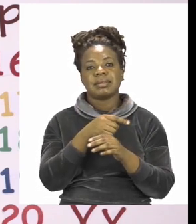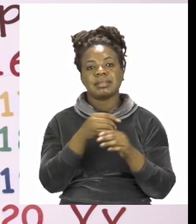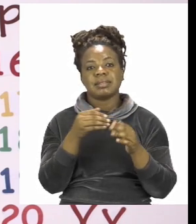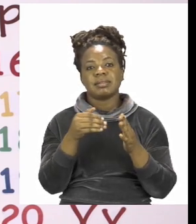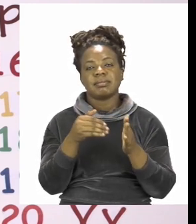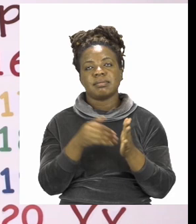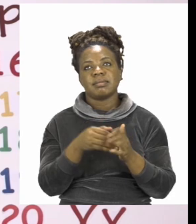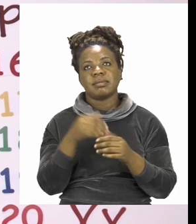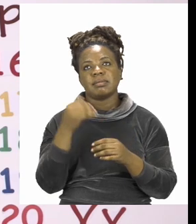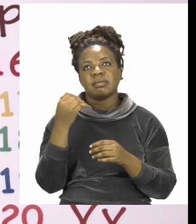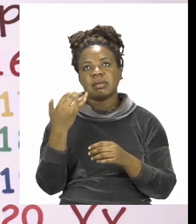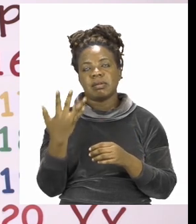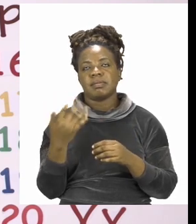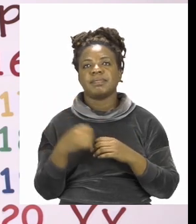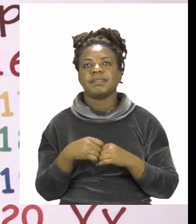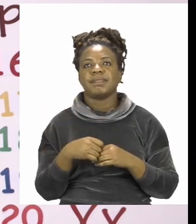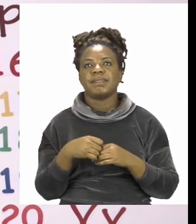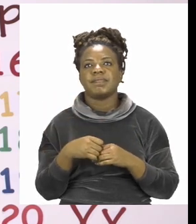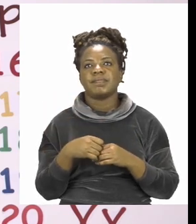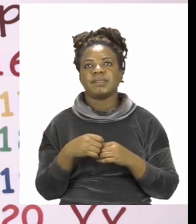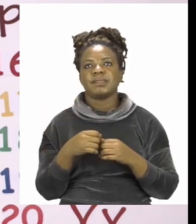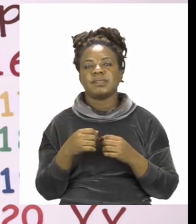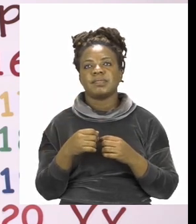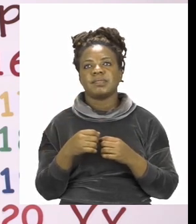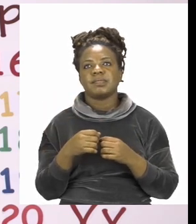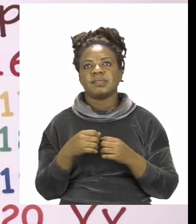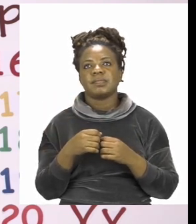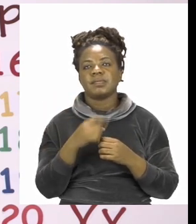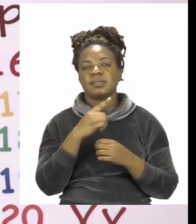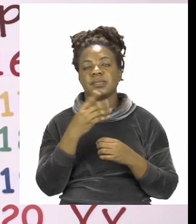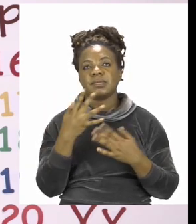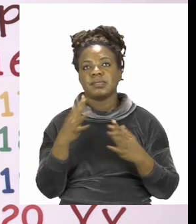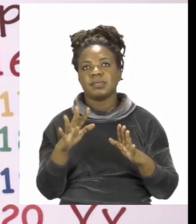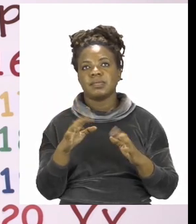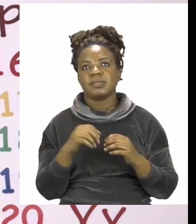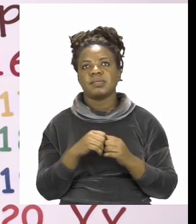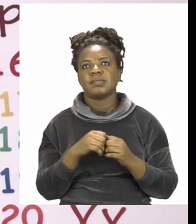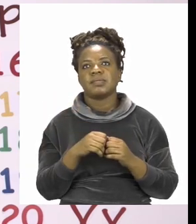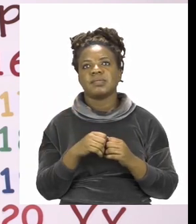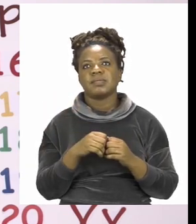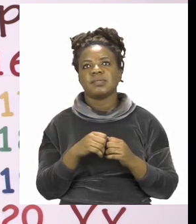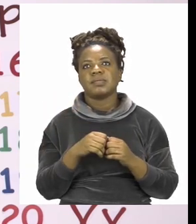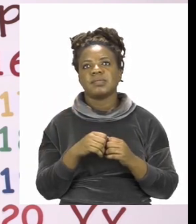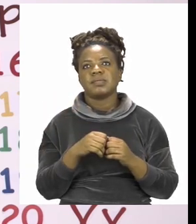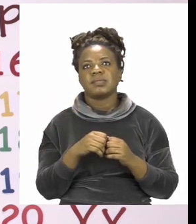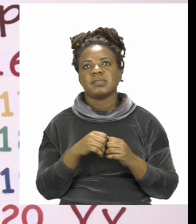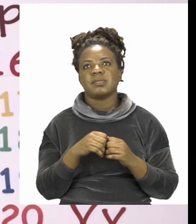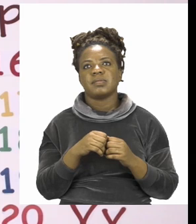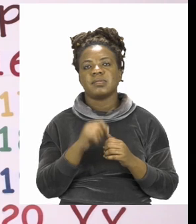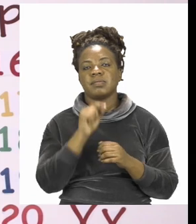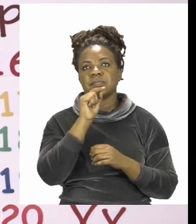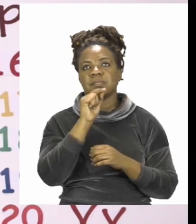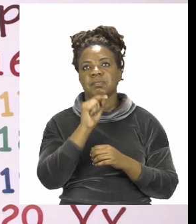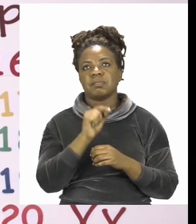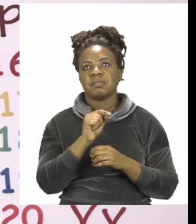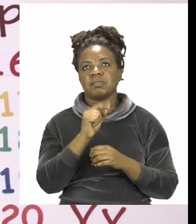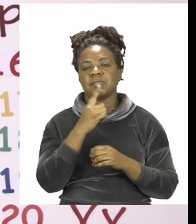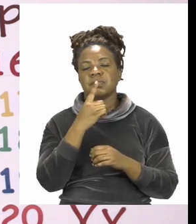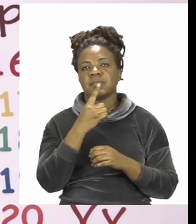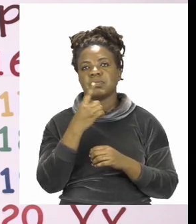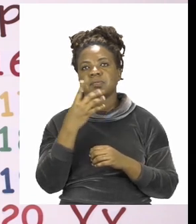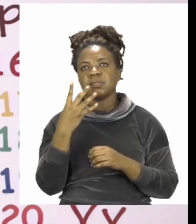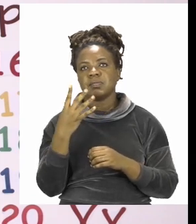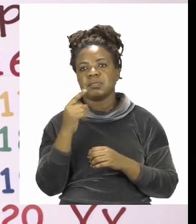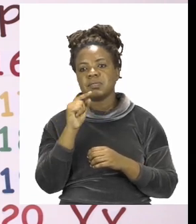let us begin. 15 is already there and we need to count backwards until we get to 5. So we say 14,